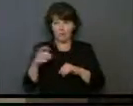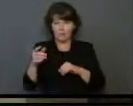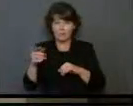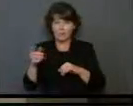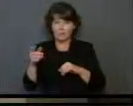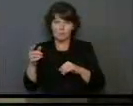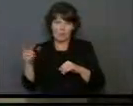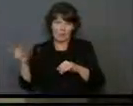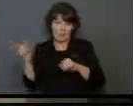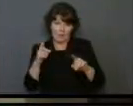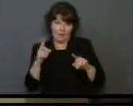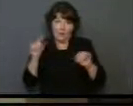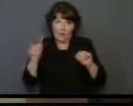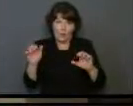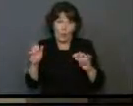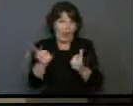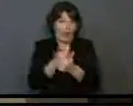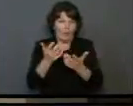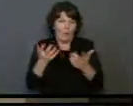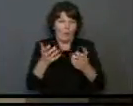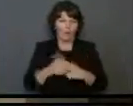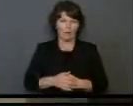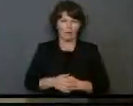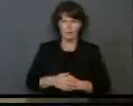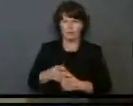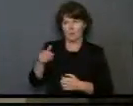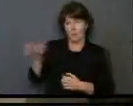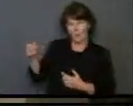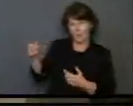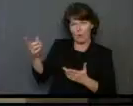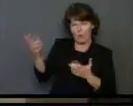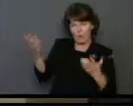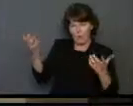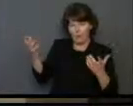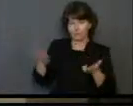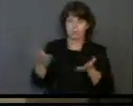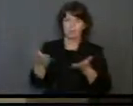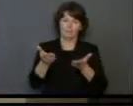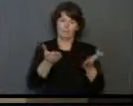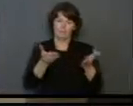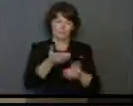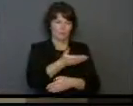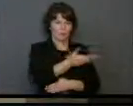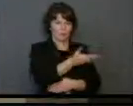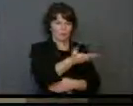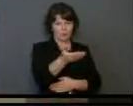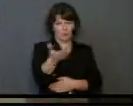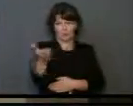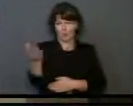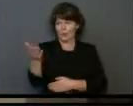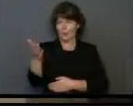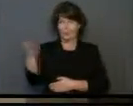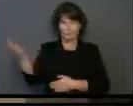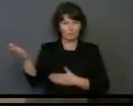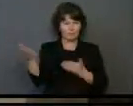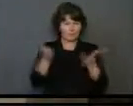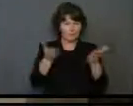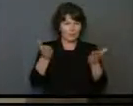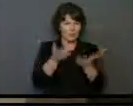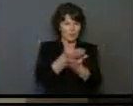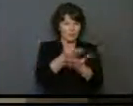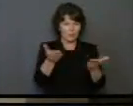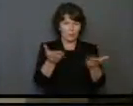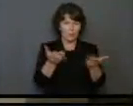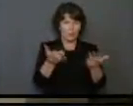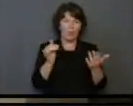anything he wanted. What he wanted was to serve. He was glad to be a servant, and that fills you today